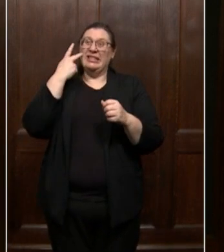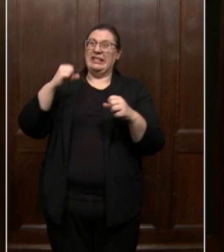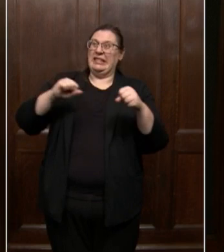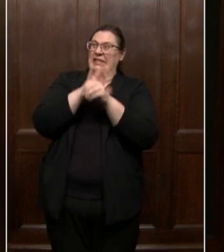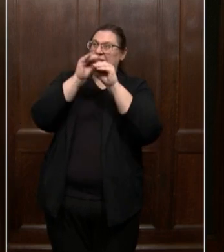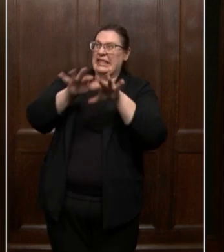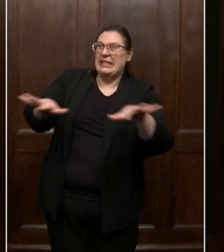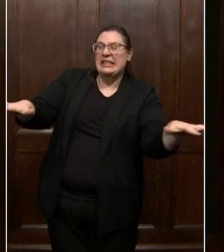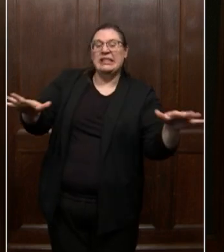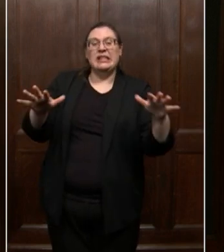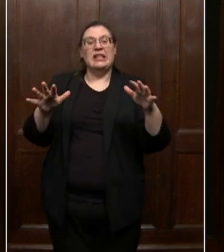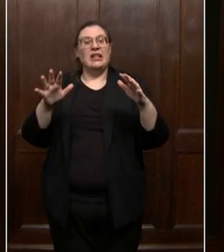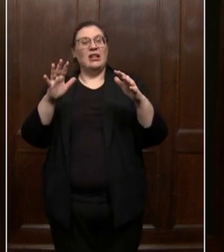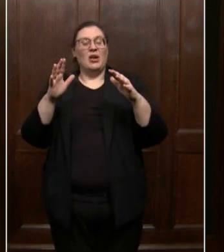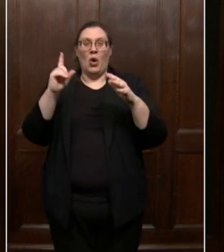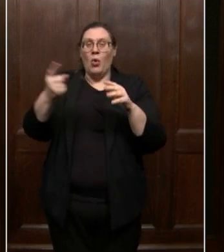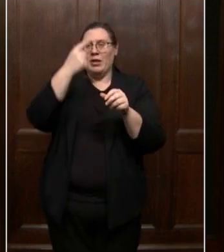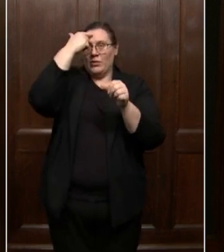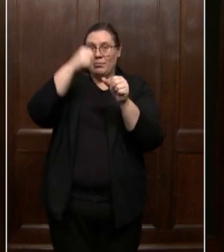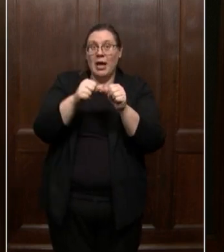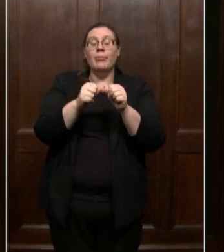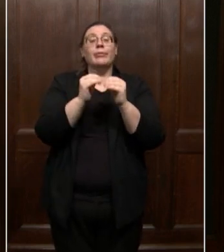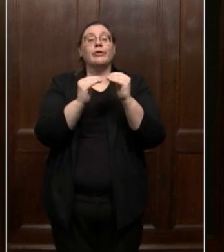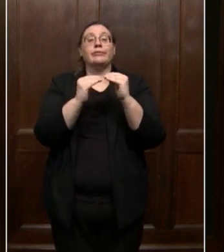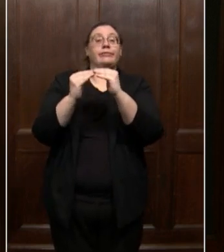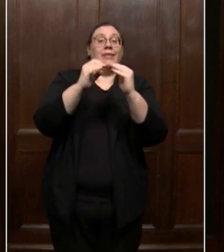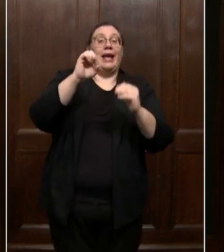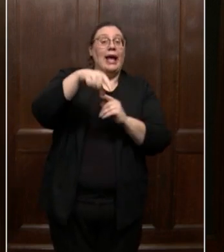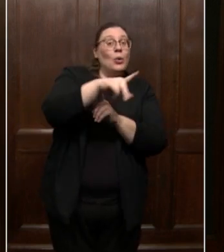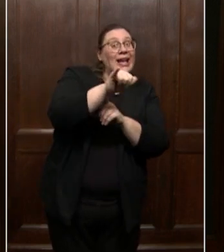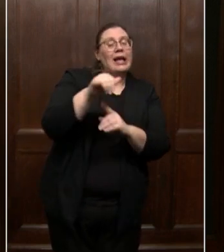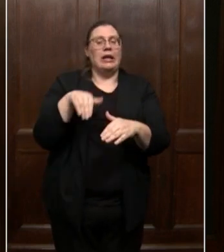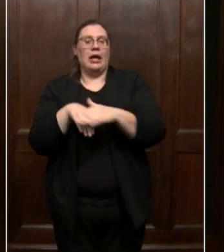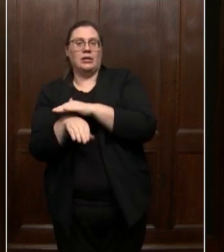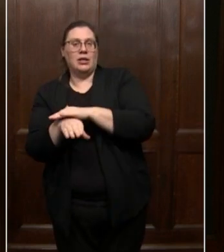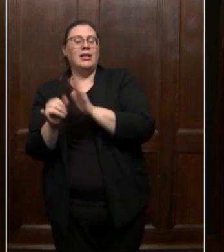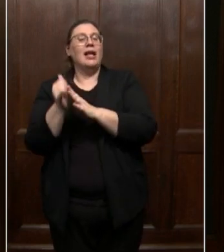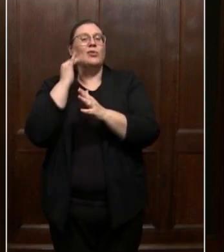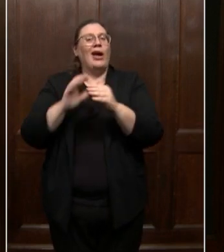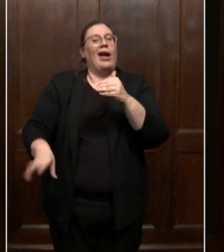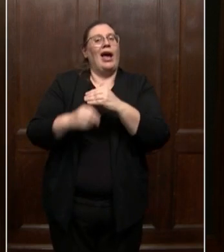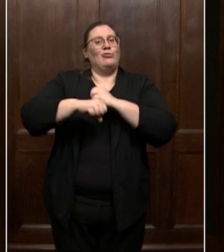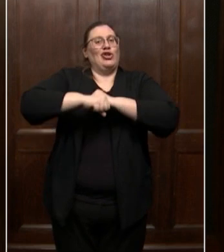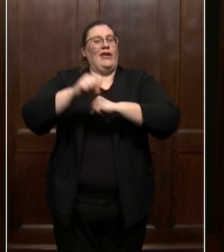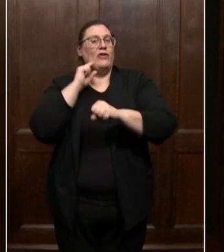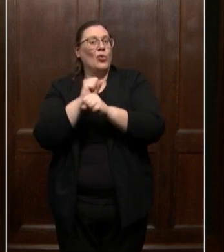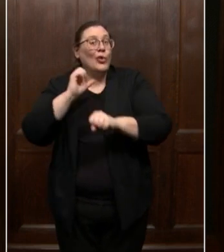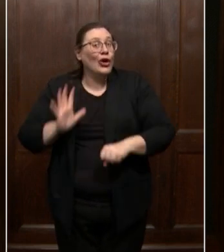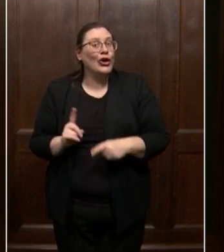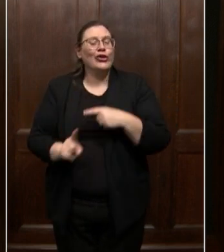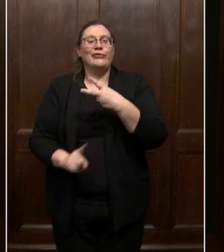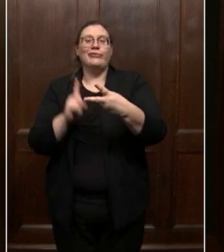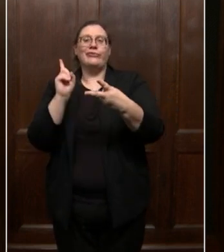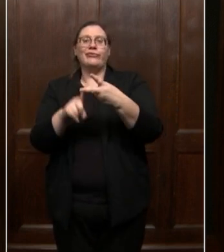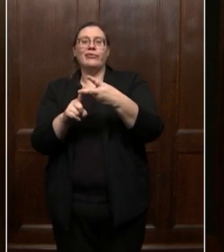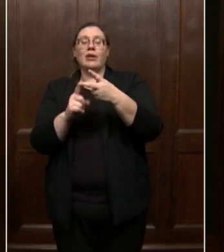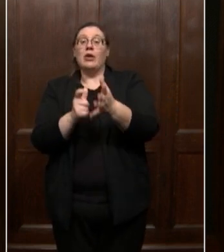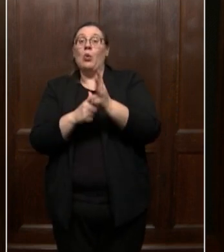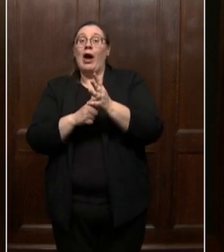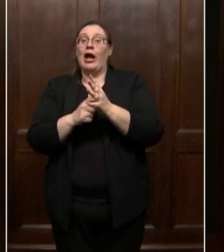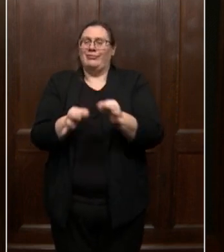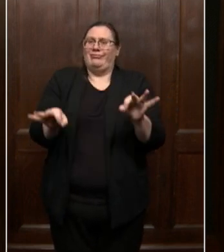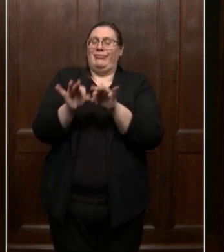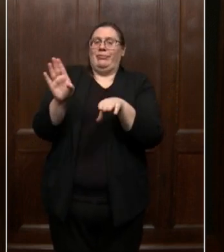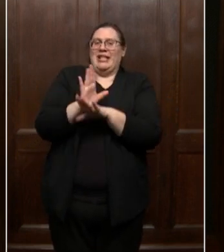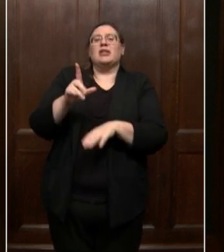and access will always guide our decisions. That's why we're strengthening worker protections. That's why we've required essential businesses to